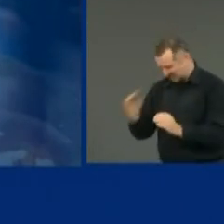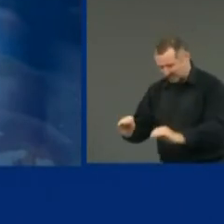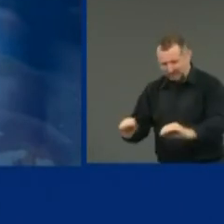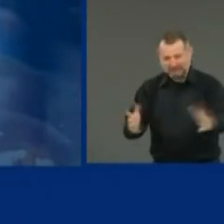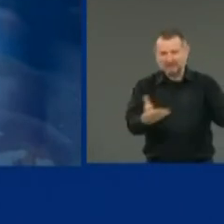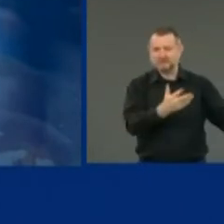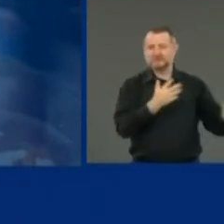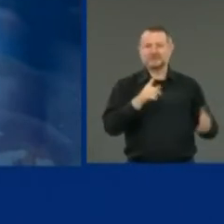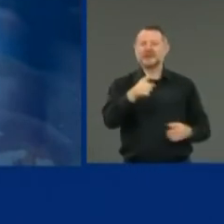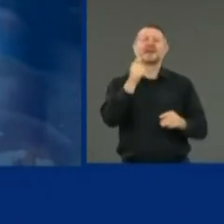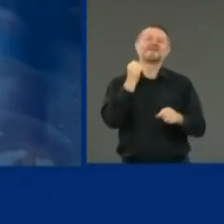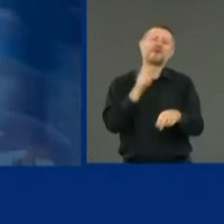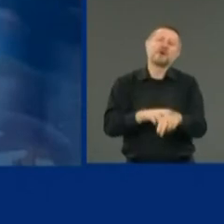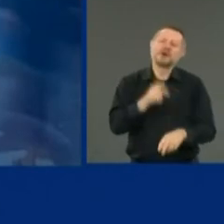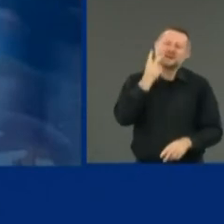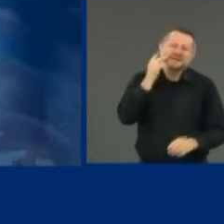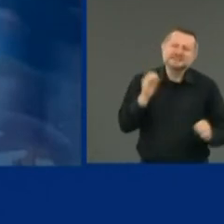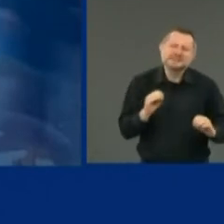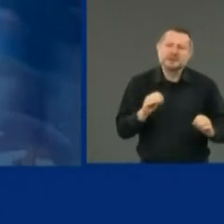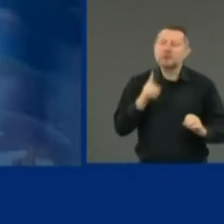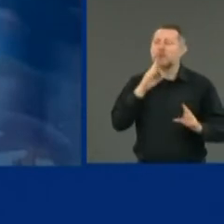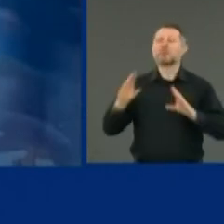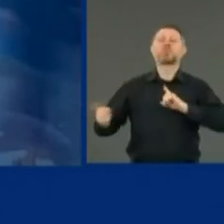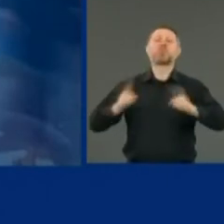that say, just open. Everything is fine.